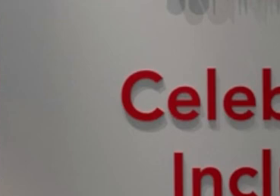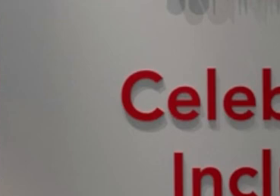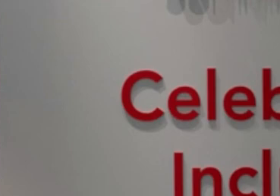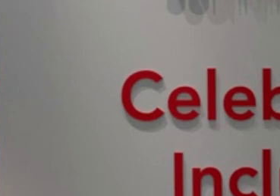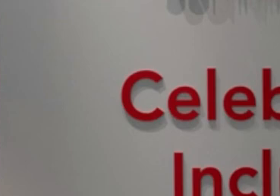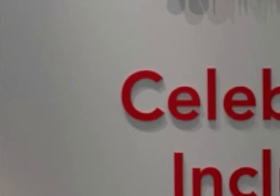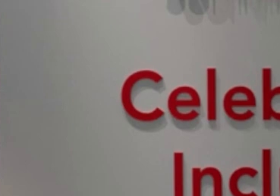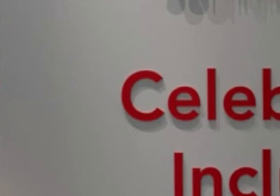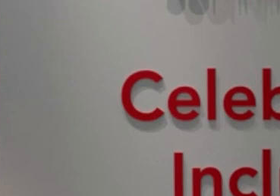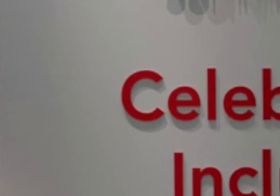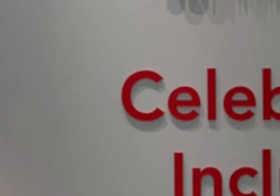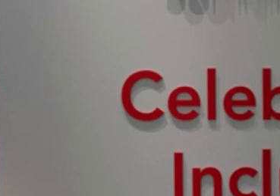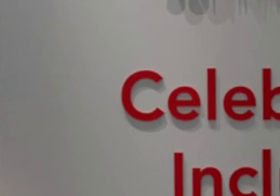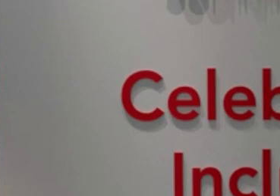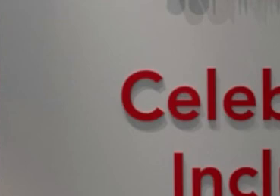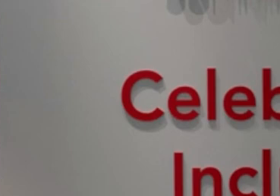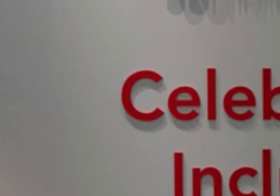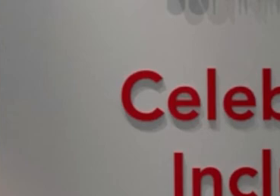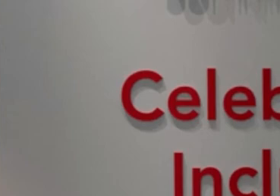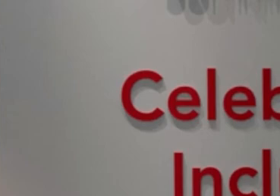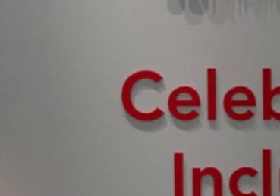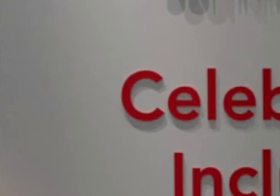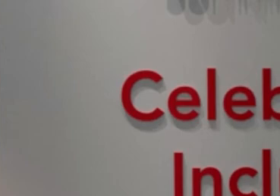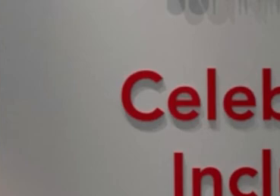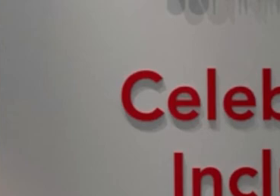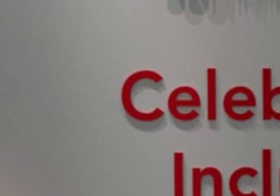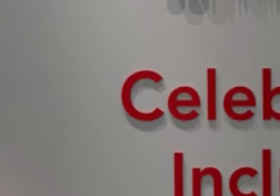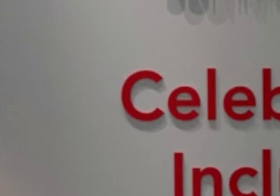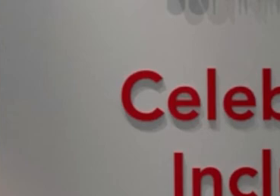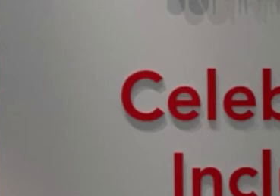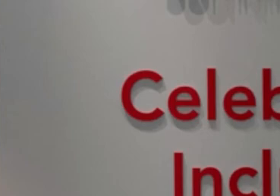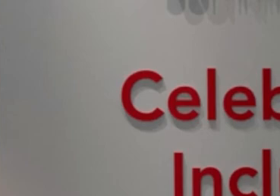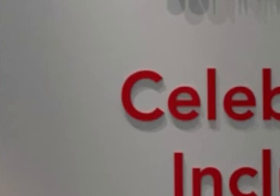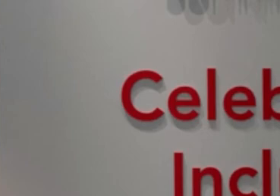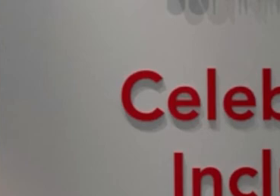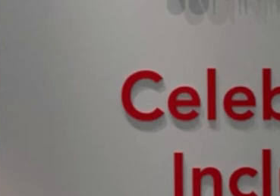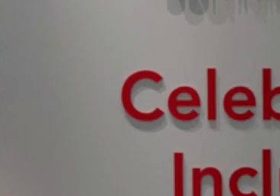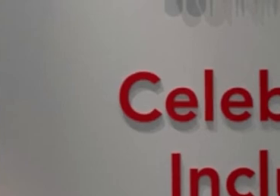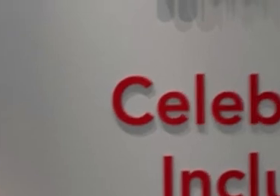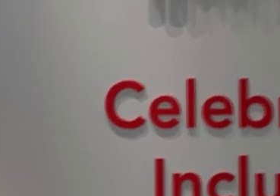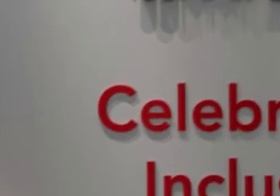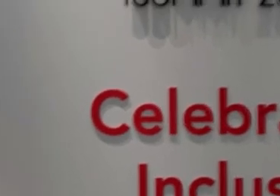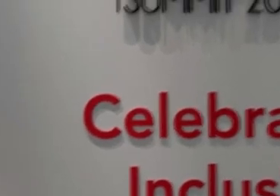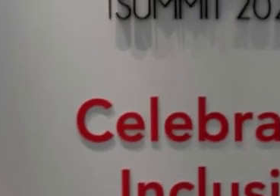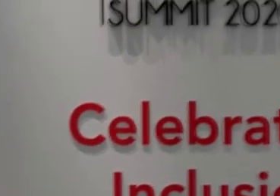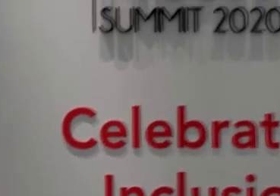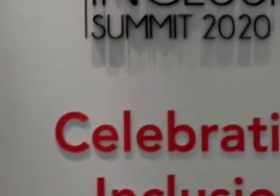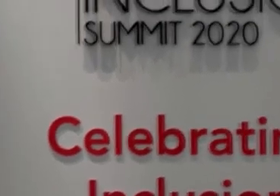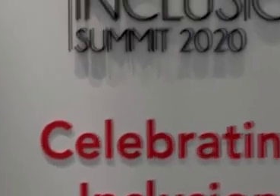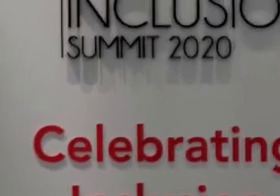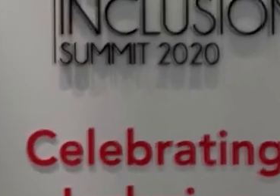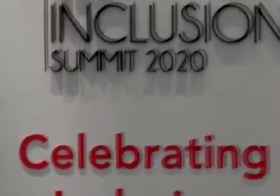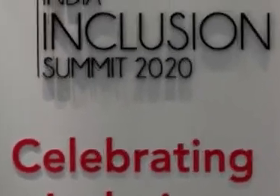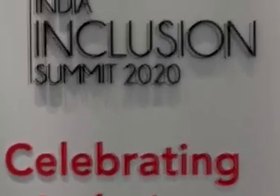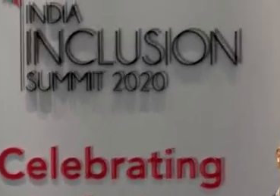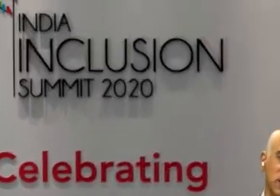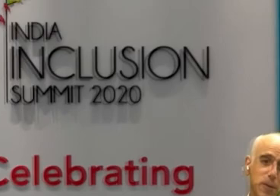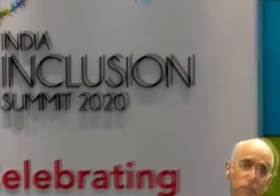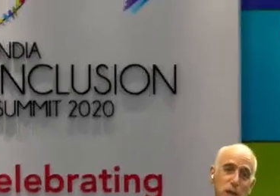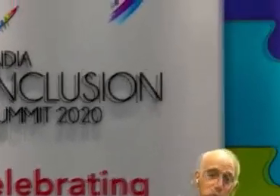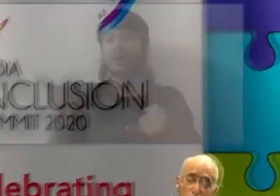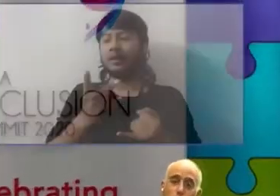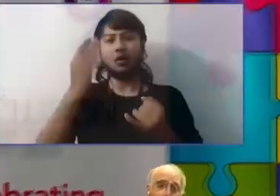if samuel hadn't been their friend if they hadn't grown up with samuel and taken this trip with samuel those are the kind of life lessons around civil rights and human rights